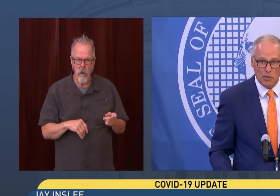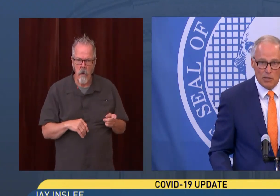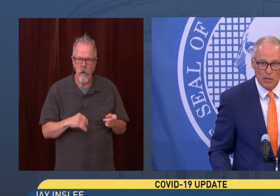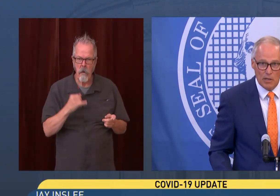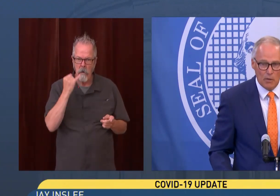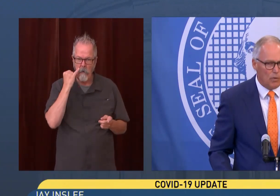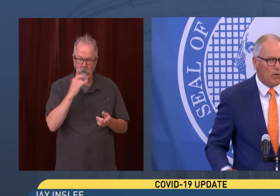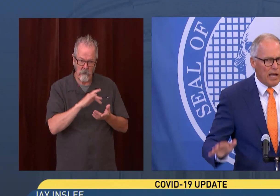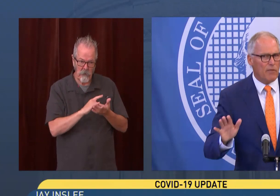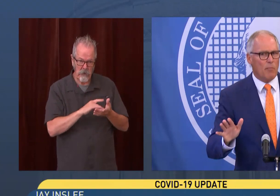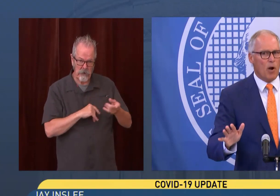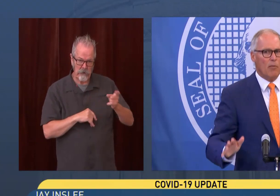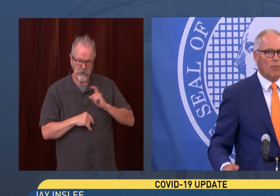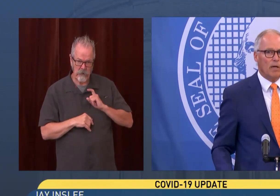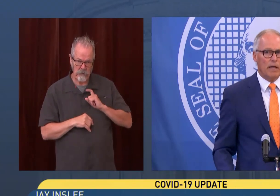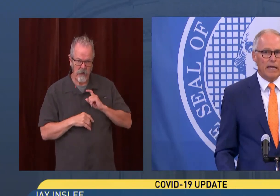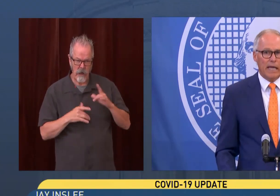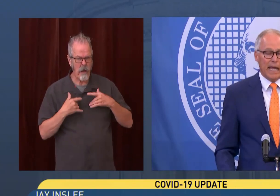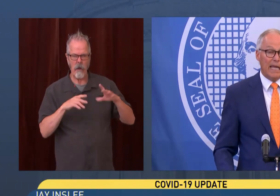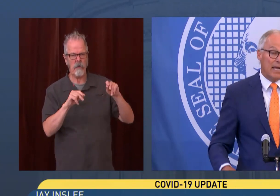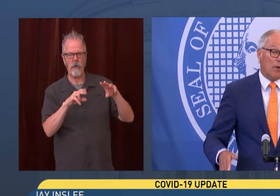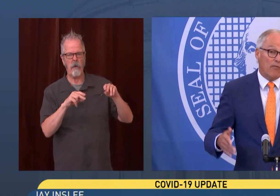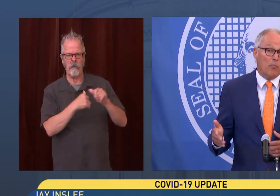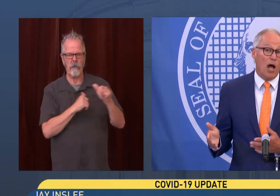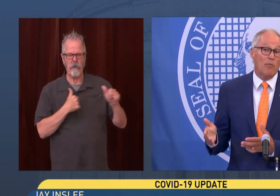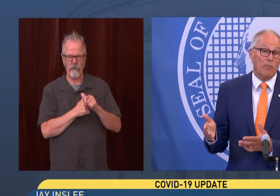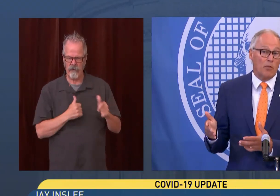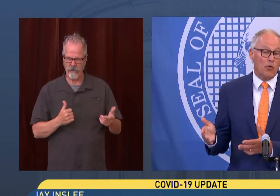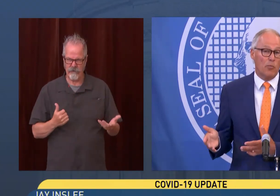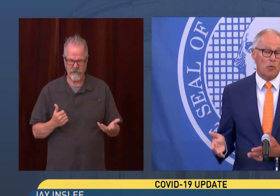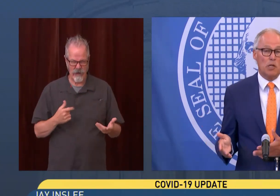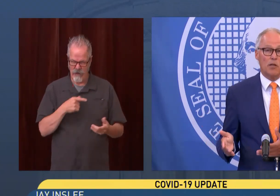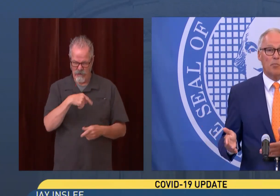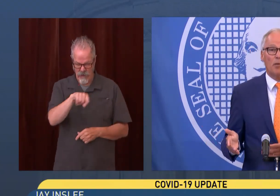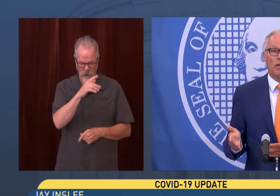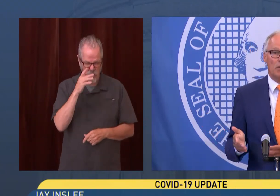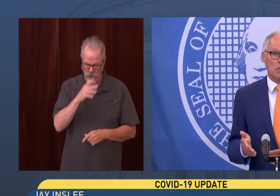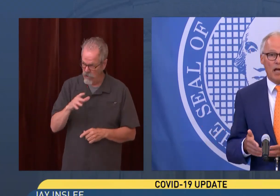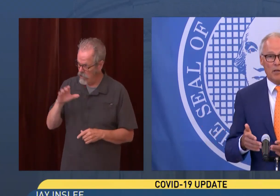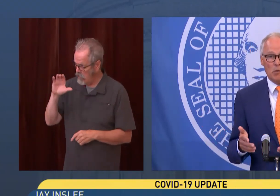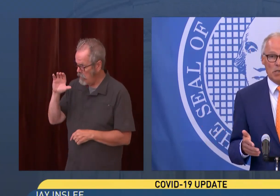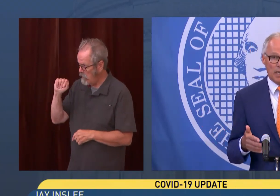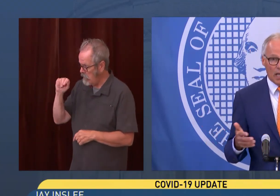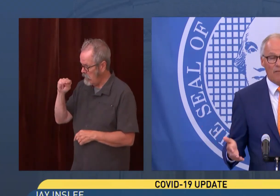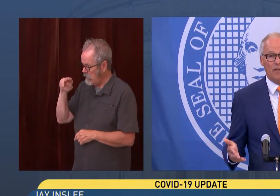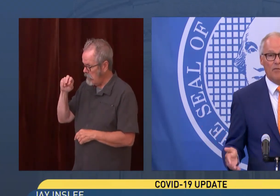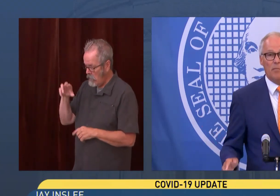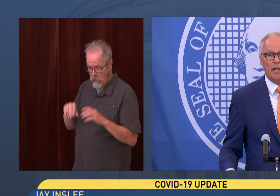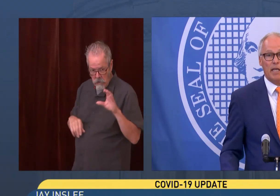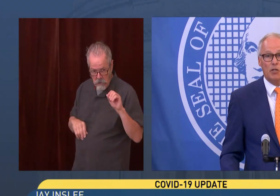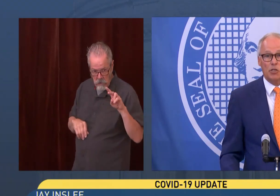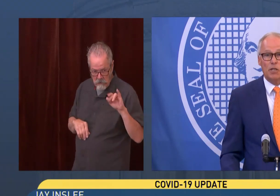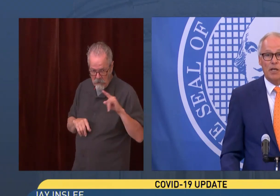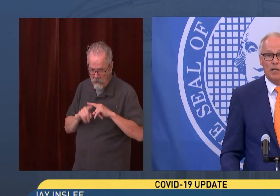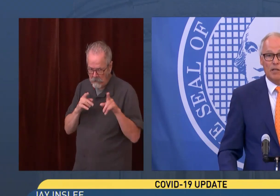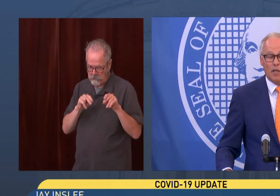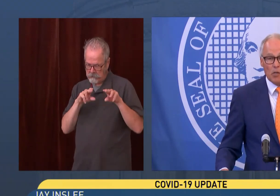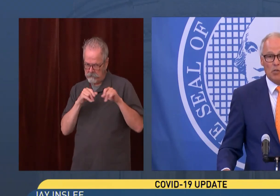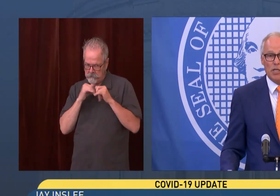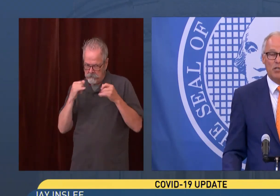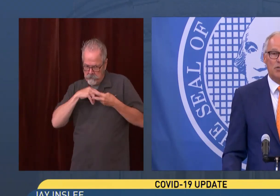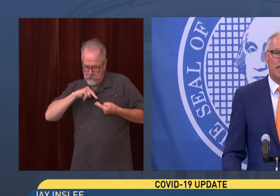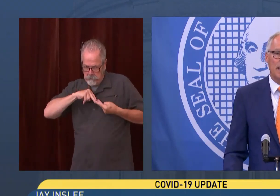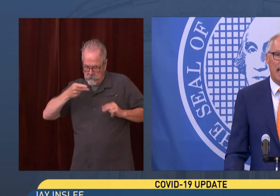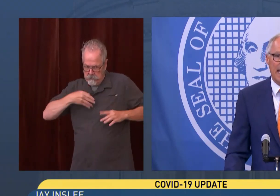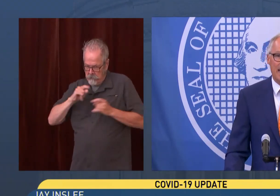medication. We don't have that problem. And yet we have a problem that 30% of the public is not using a life saving medication that